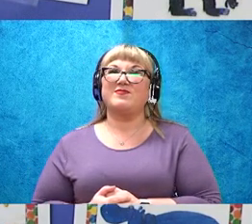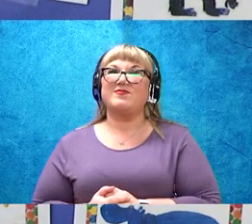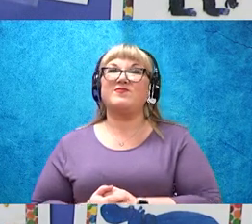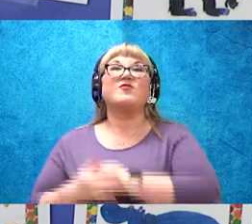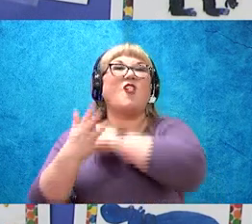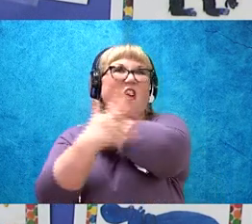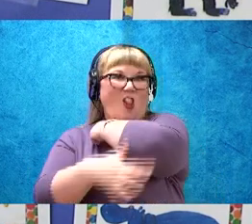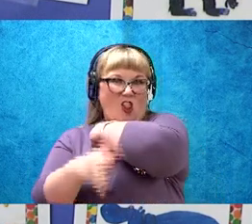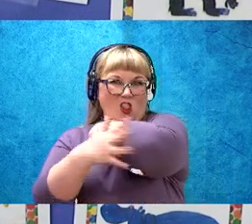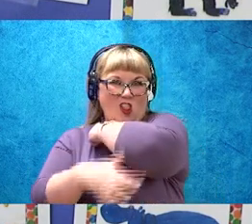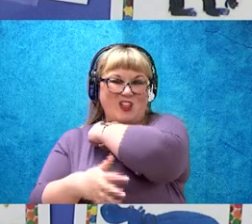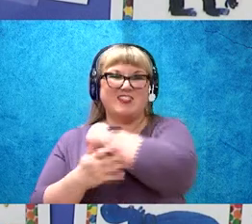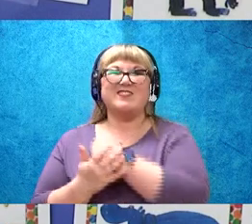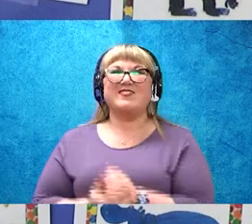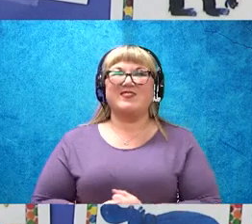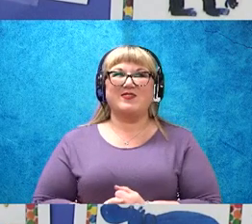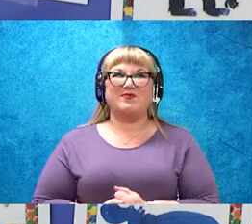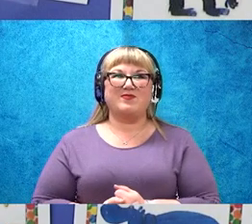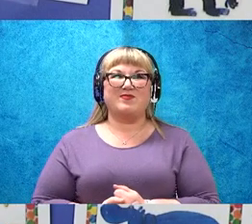Fall.